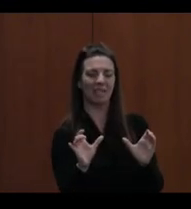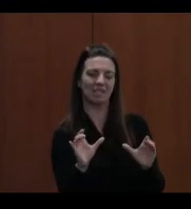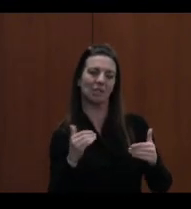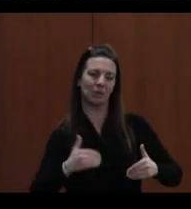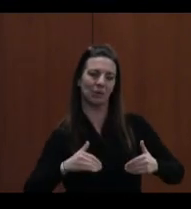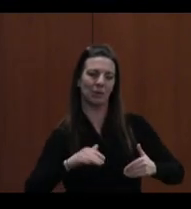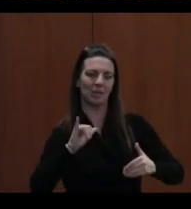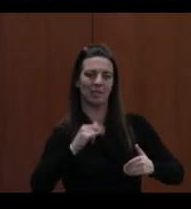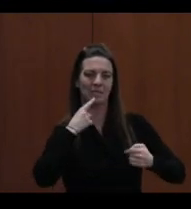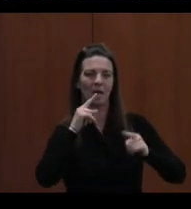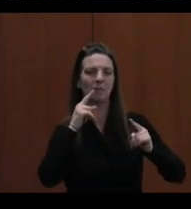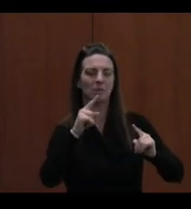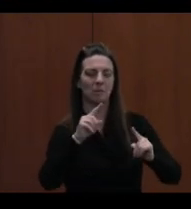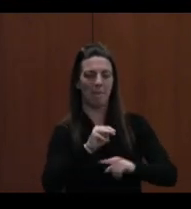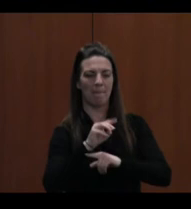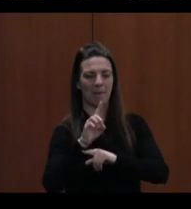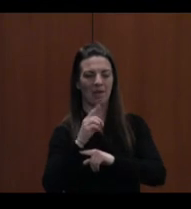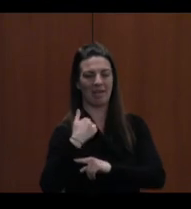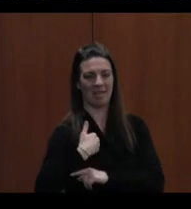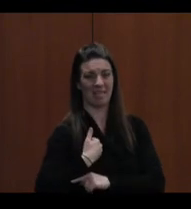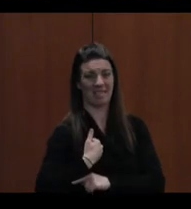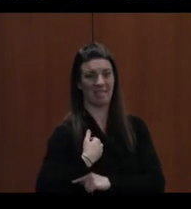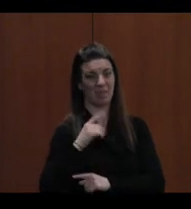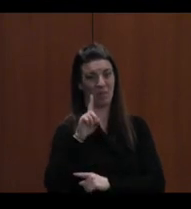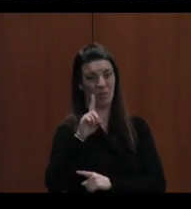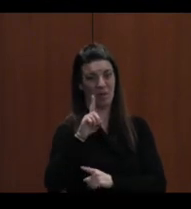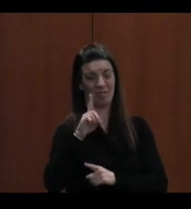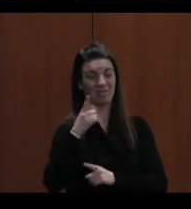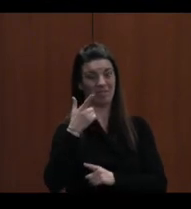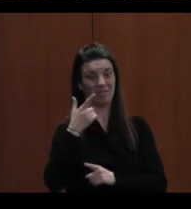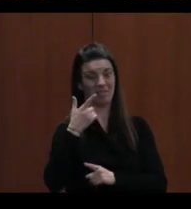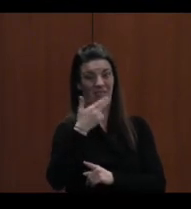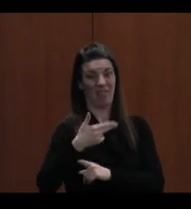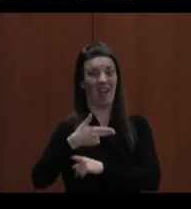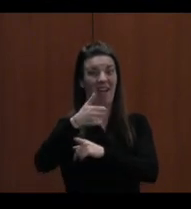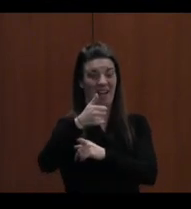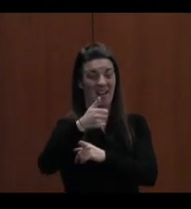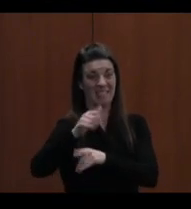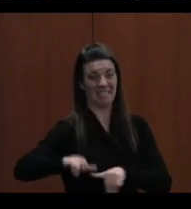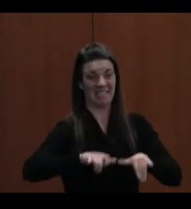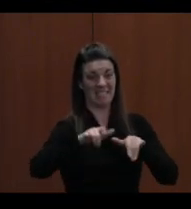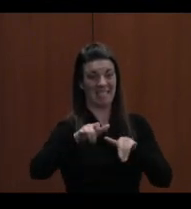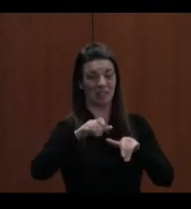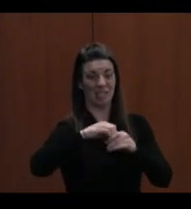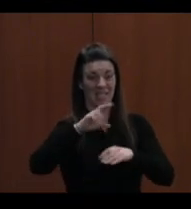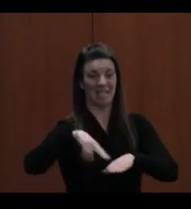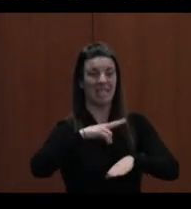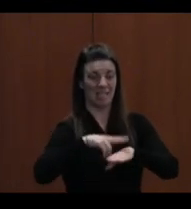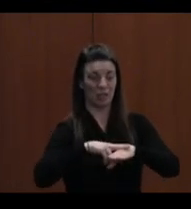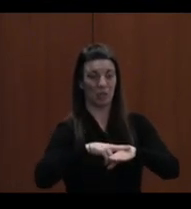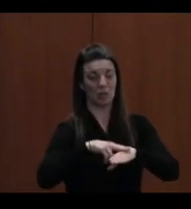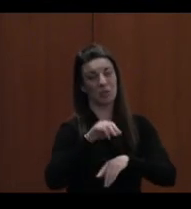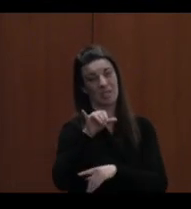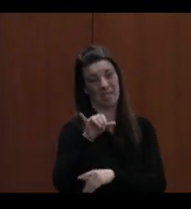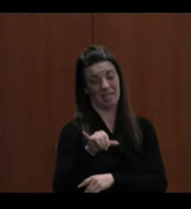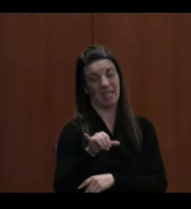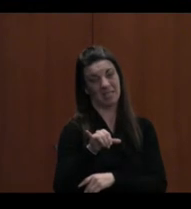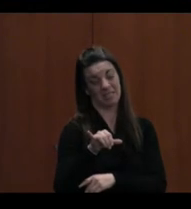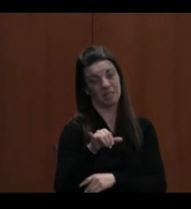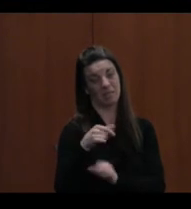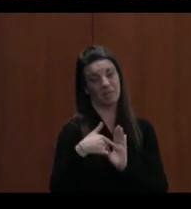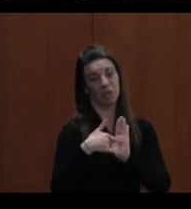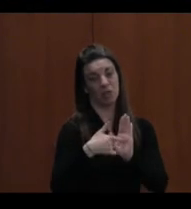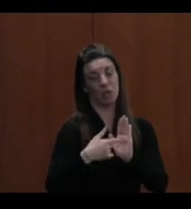as Maryland has one of the highest standards in the nation, and is just one-third of states who use the intermediate high level of proficiency.